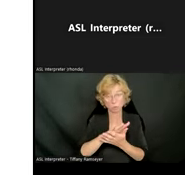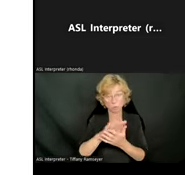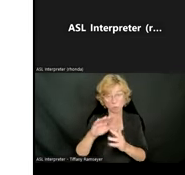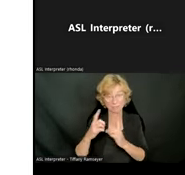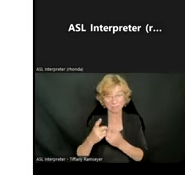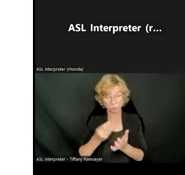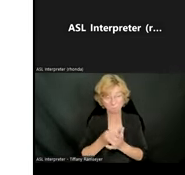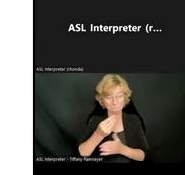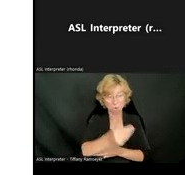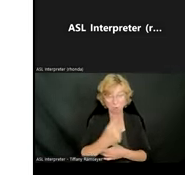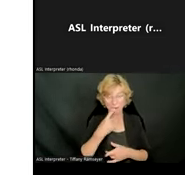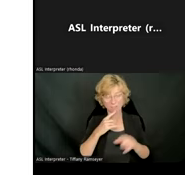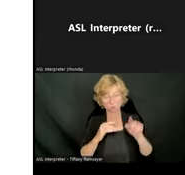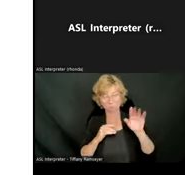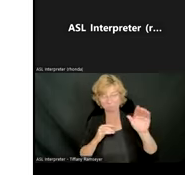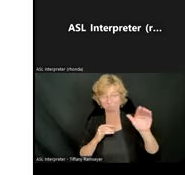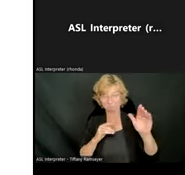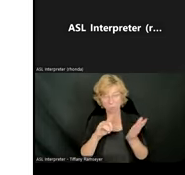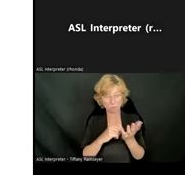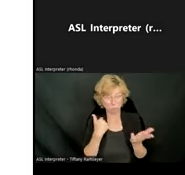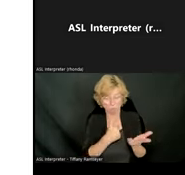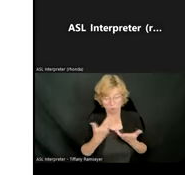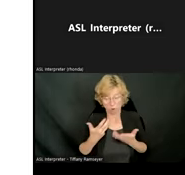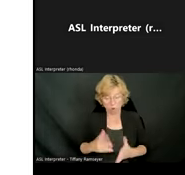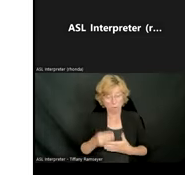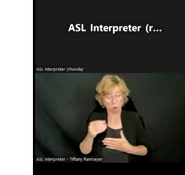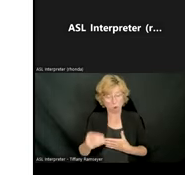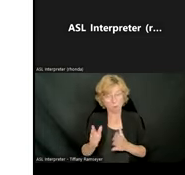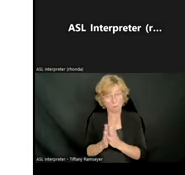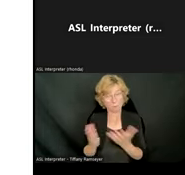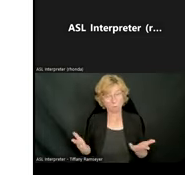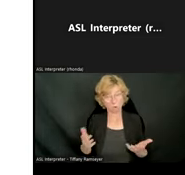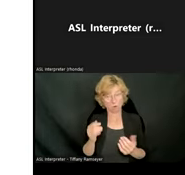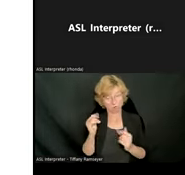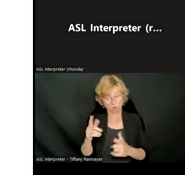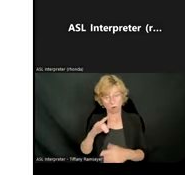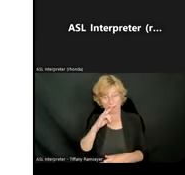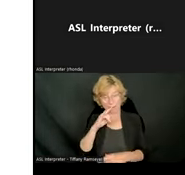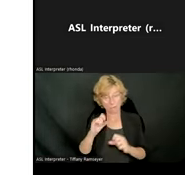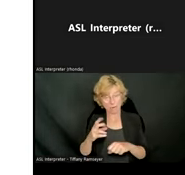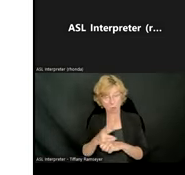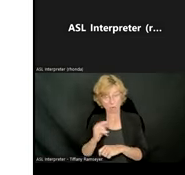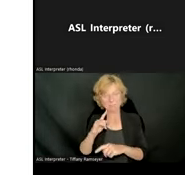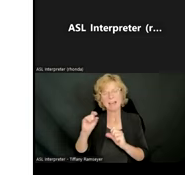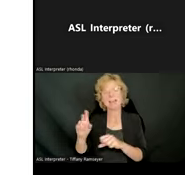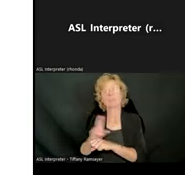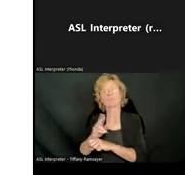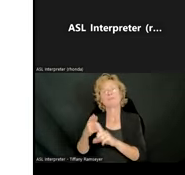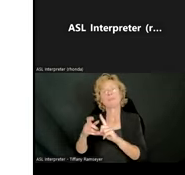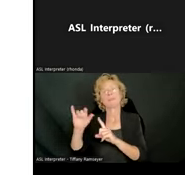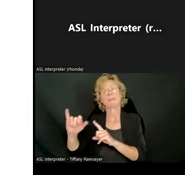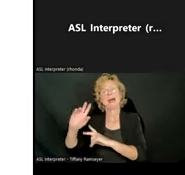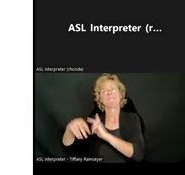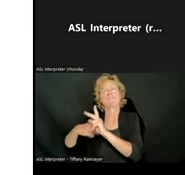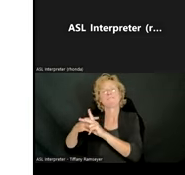hey, we've already purchased this book. All kids can use it. Can they use it in this format? And I think we're a little far away from there. think there,